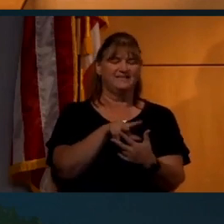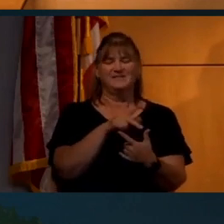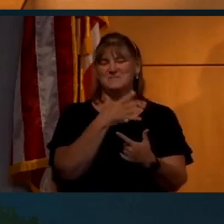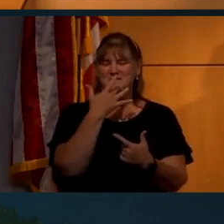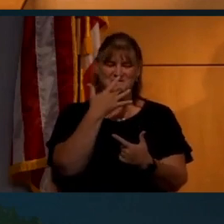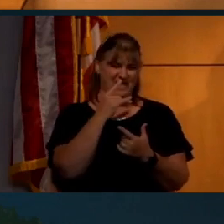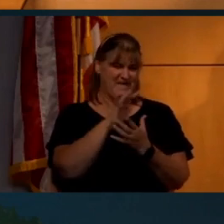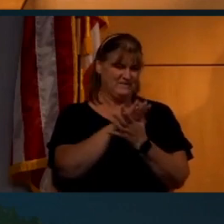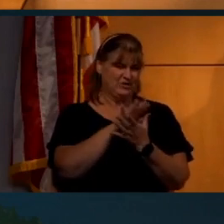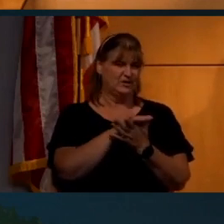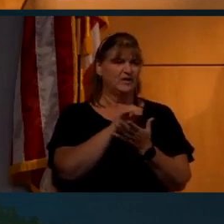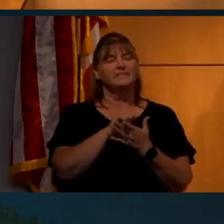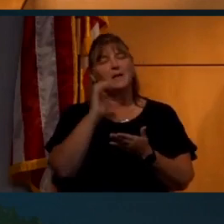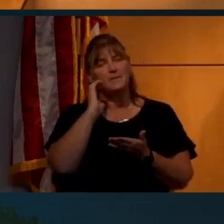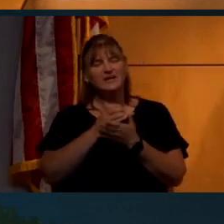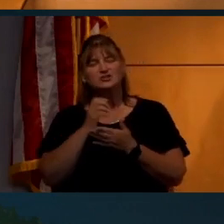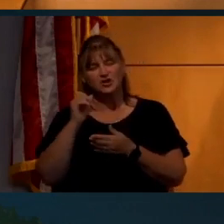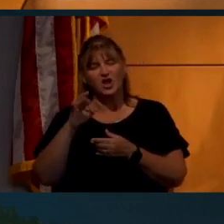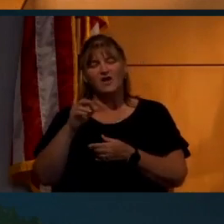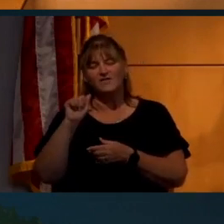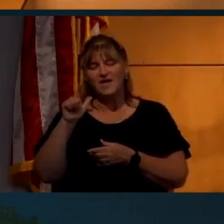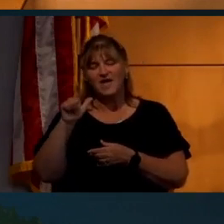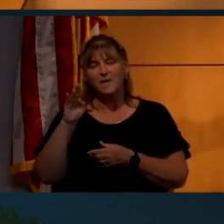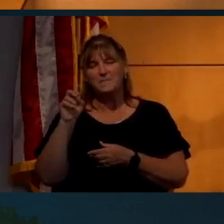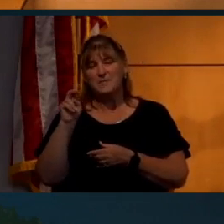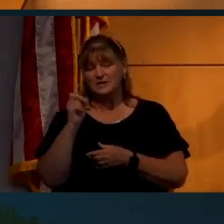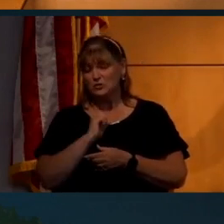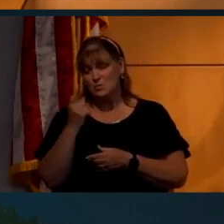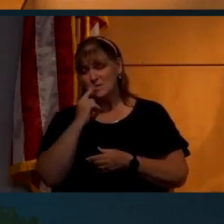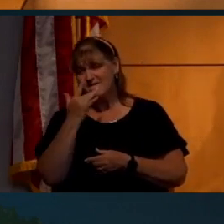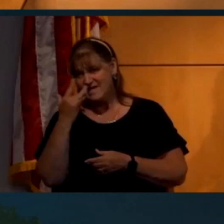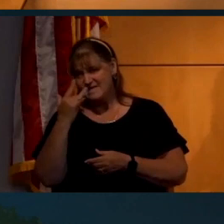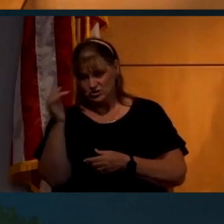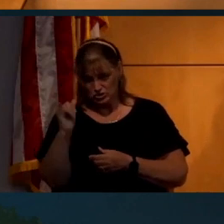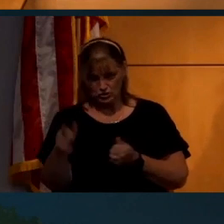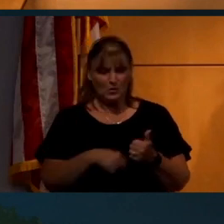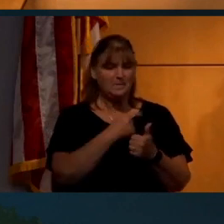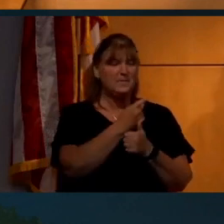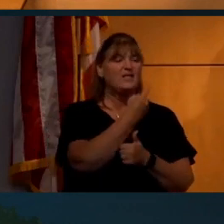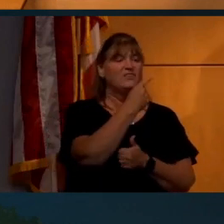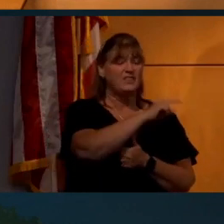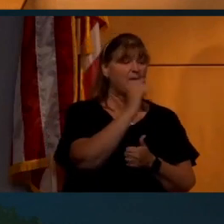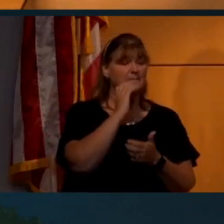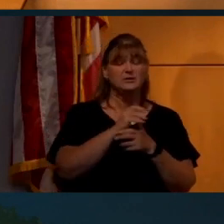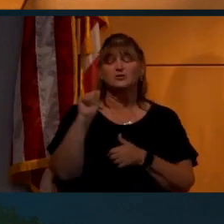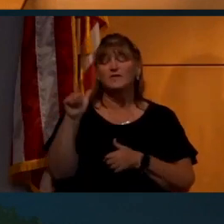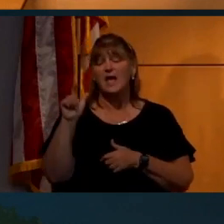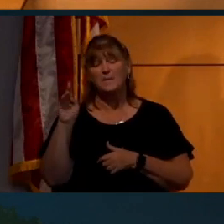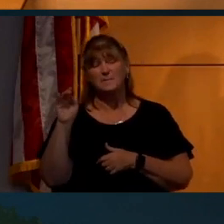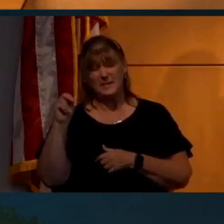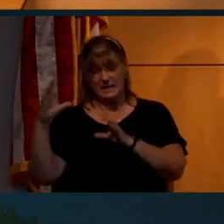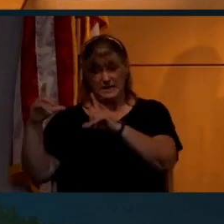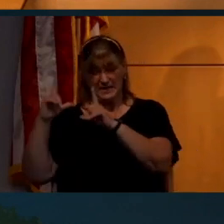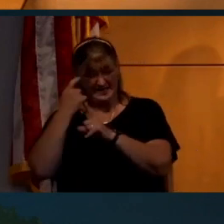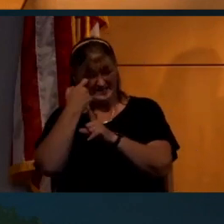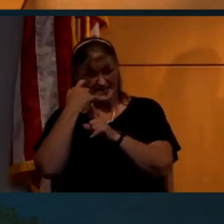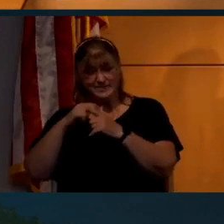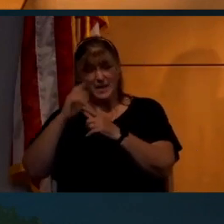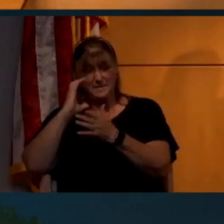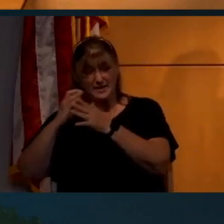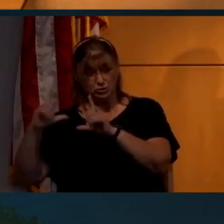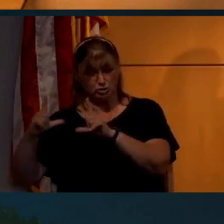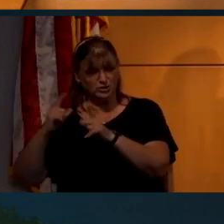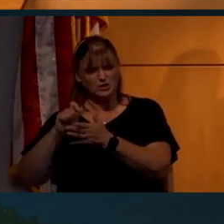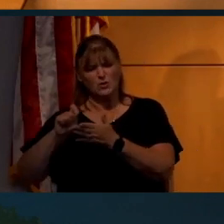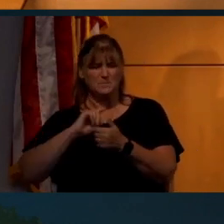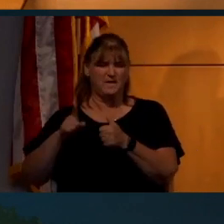Actually, that image of Al Bean is one of my favorites. For one thing, actually, the picture of Al Bean, when I wrote my first book